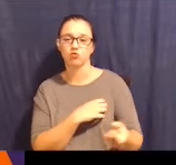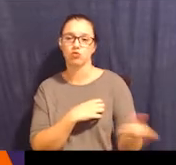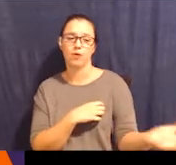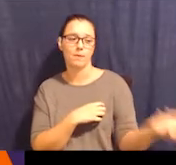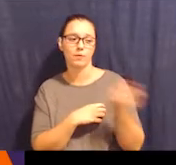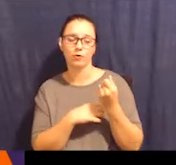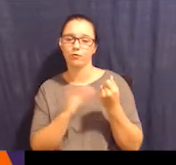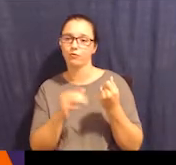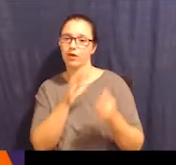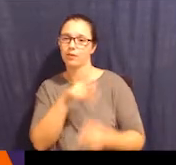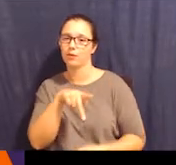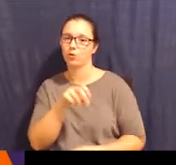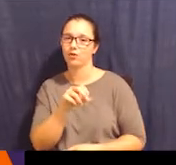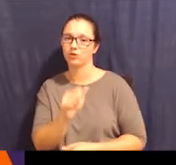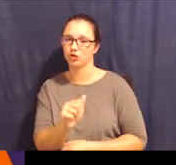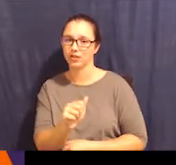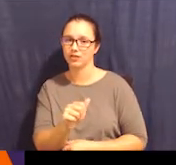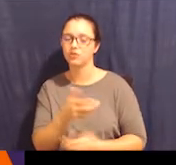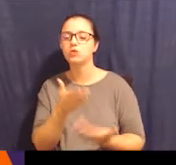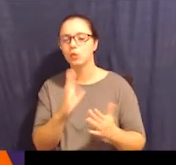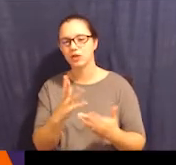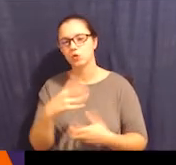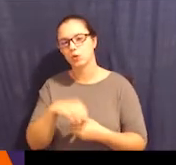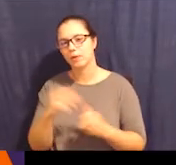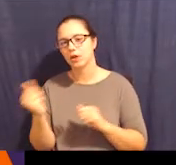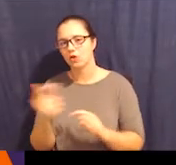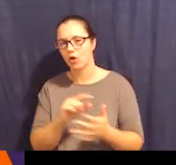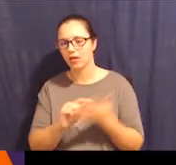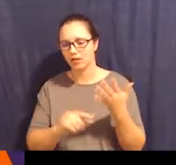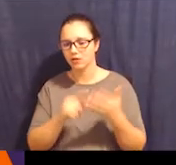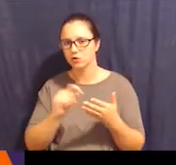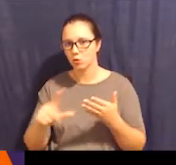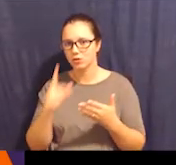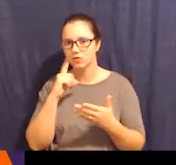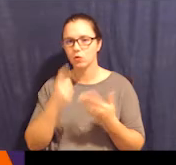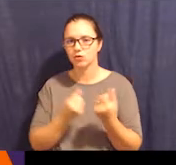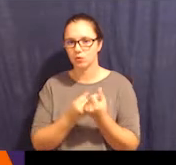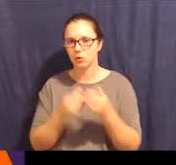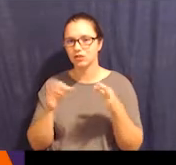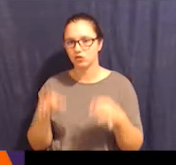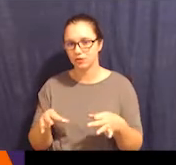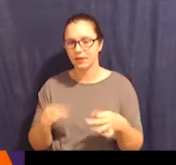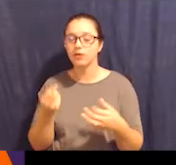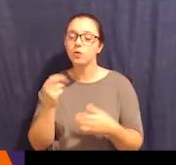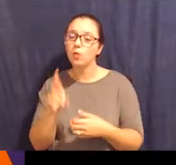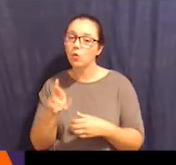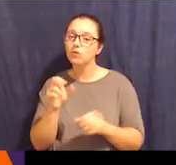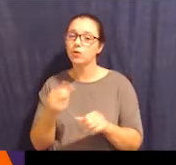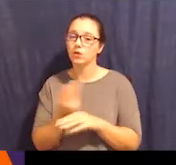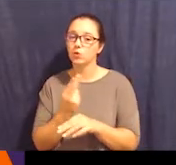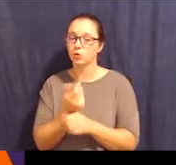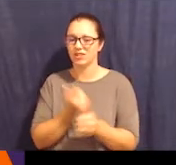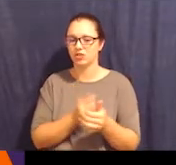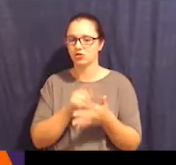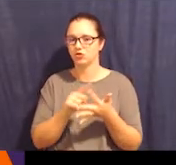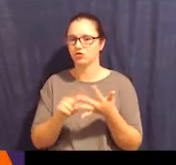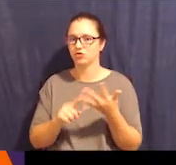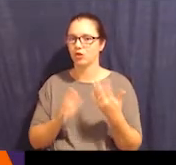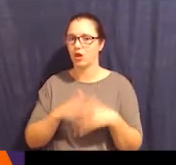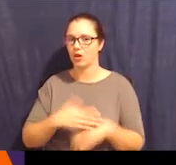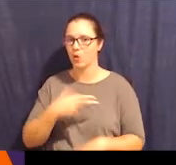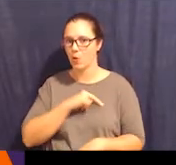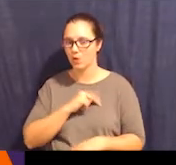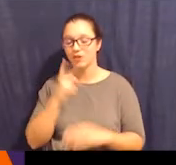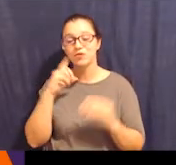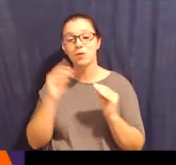remove the power of attorney. So there's ways to incorporate all these tools into supported decision-making, or you could use each tool on its